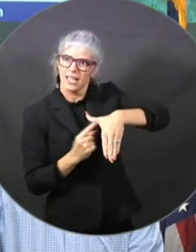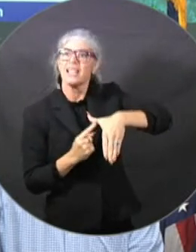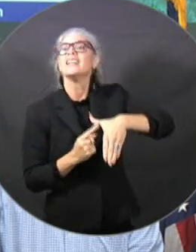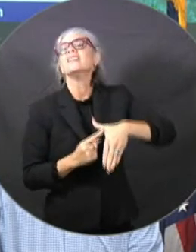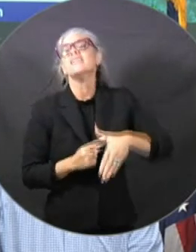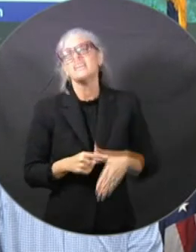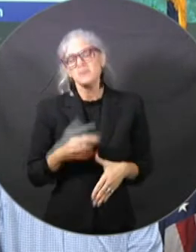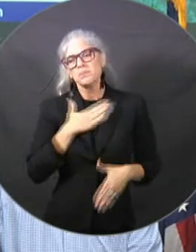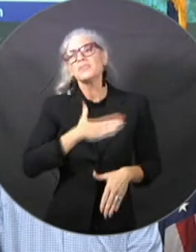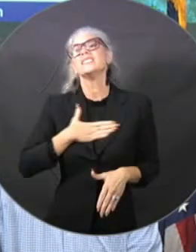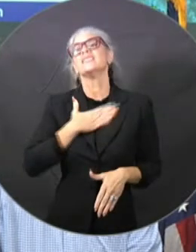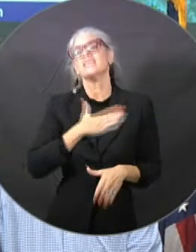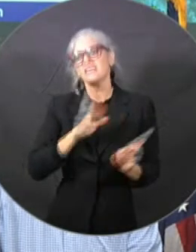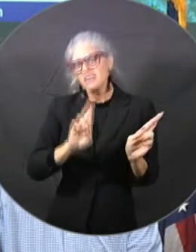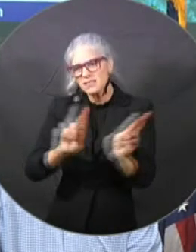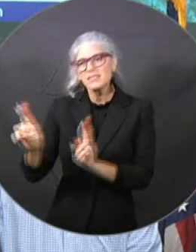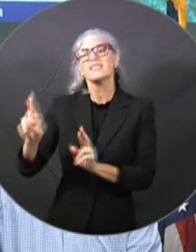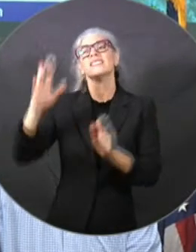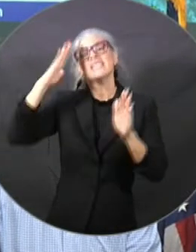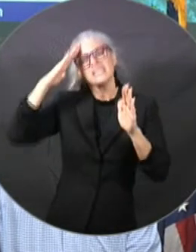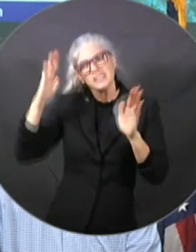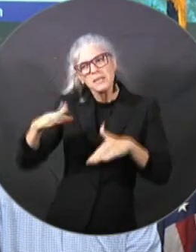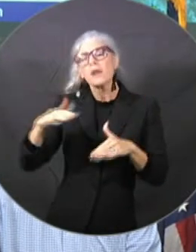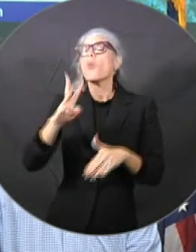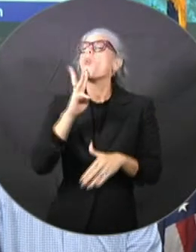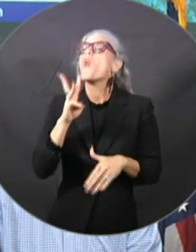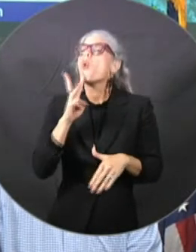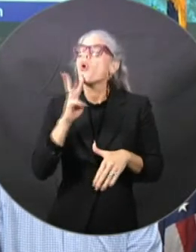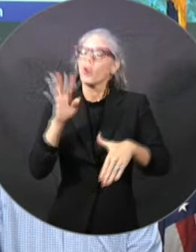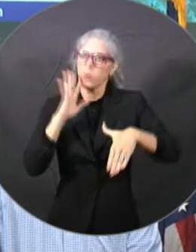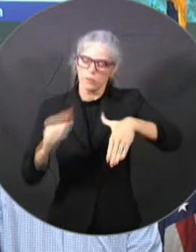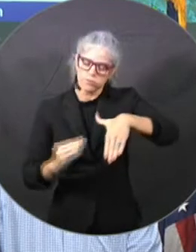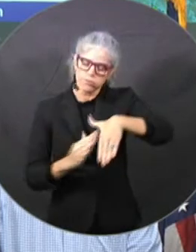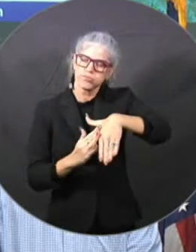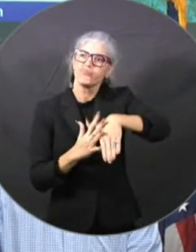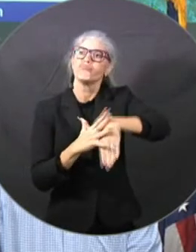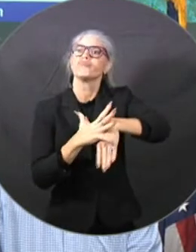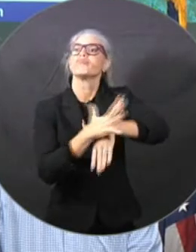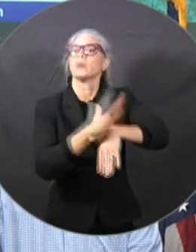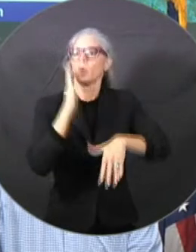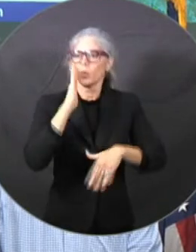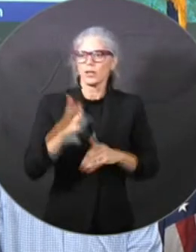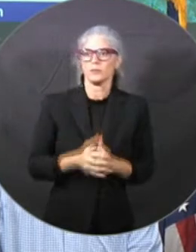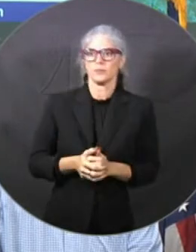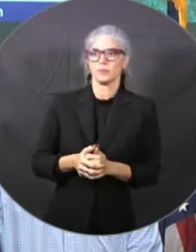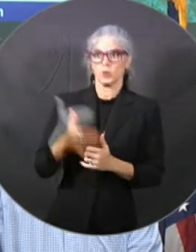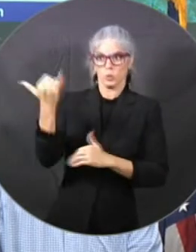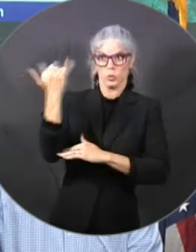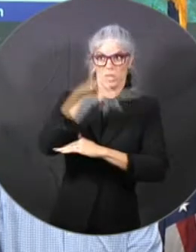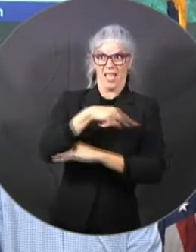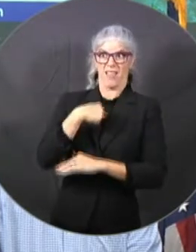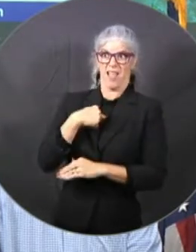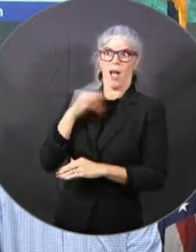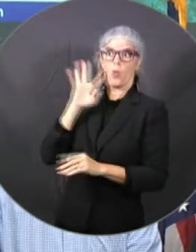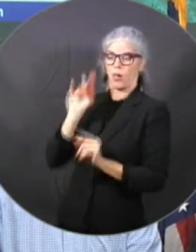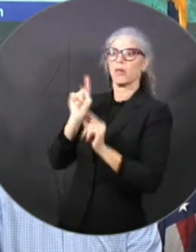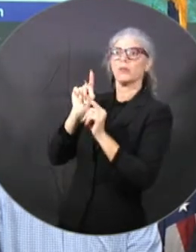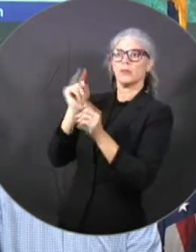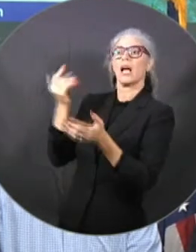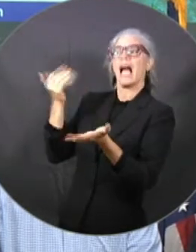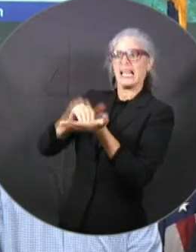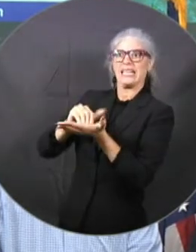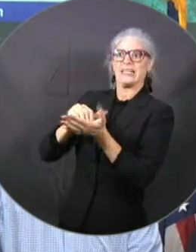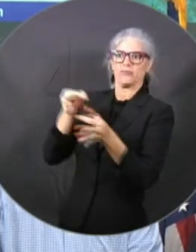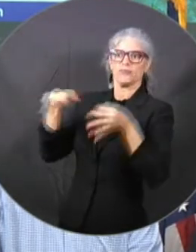And I may be going to other parts of Florida to meet with some of the folks on the ground in some of the areas that we expect to